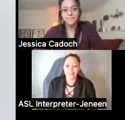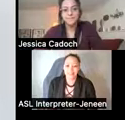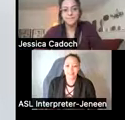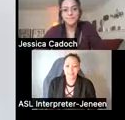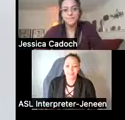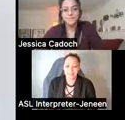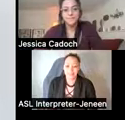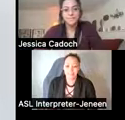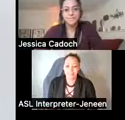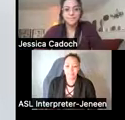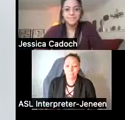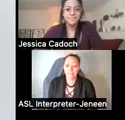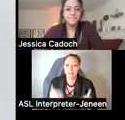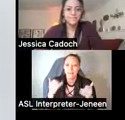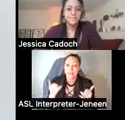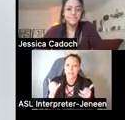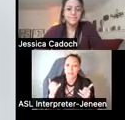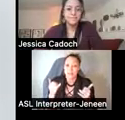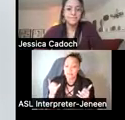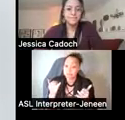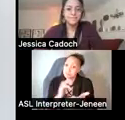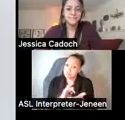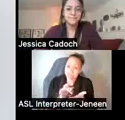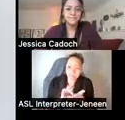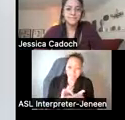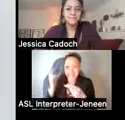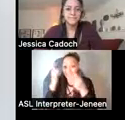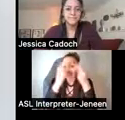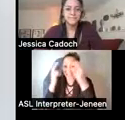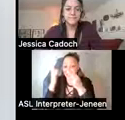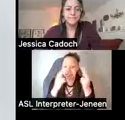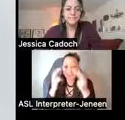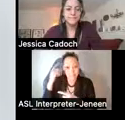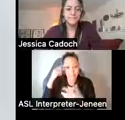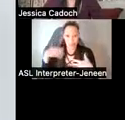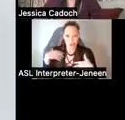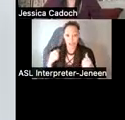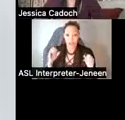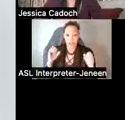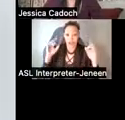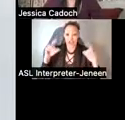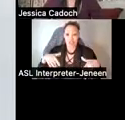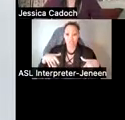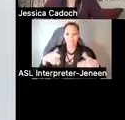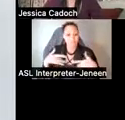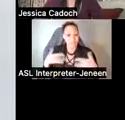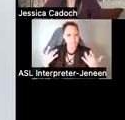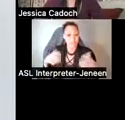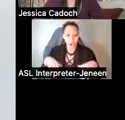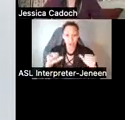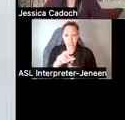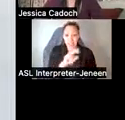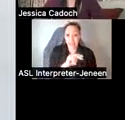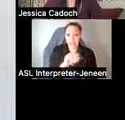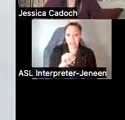This is Psychedelics and Mental Health Treatment, Shifts and Possibilities, an educational event hosted by NAMI NYC.